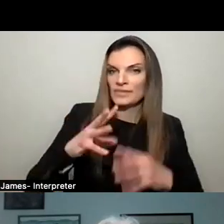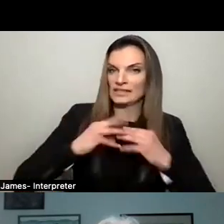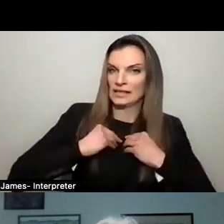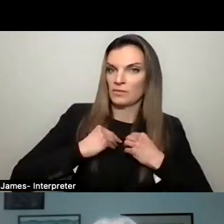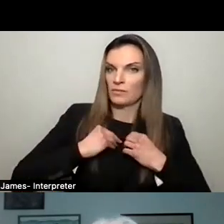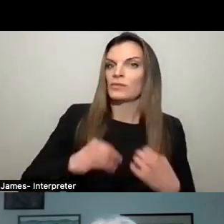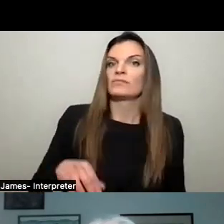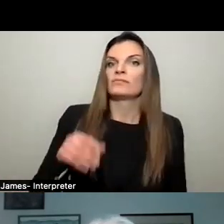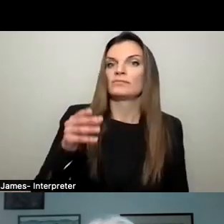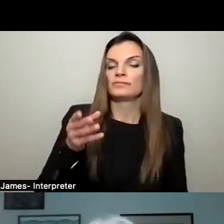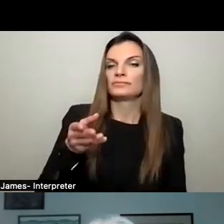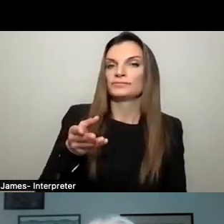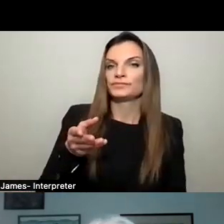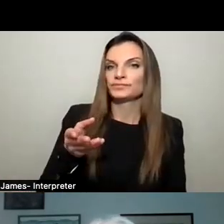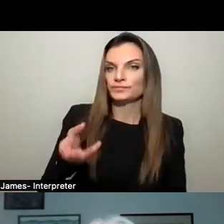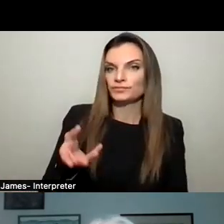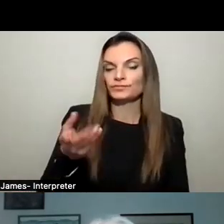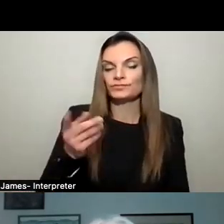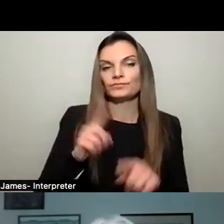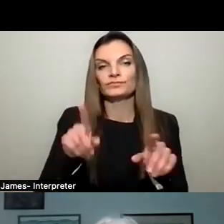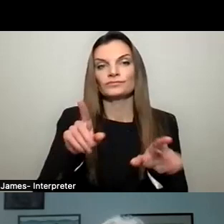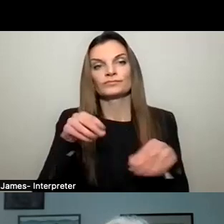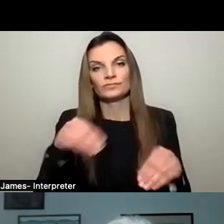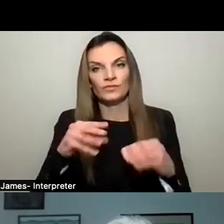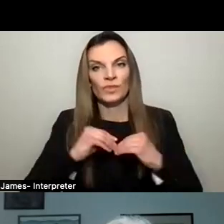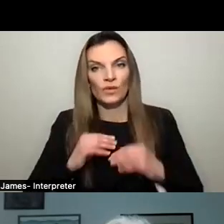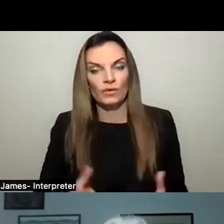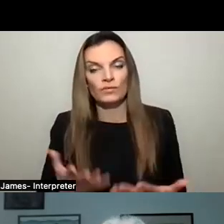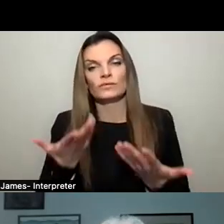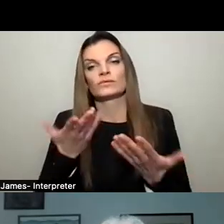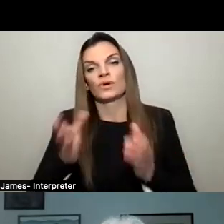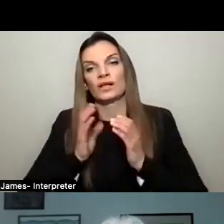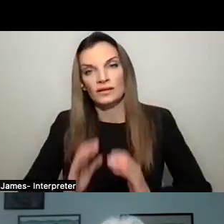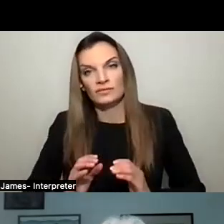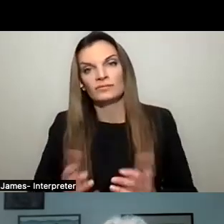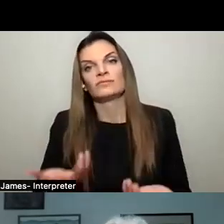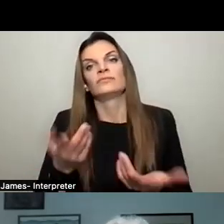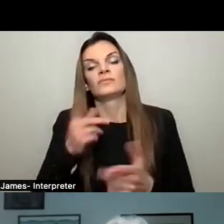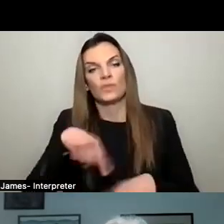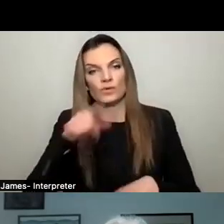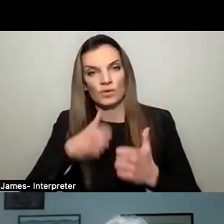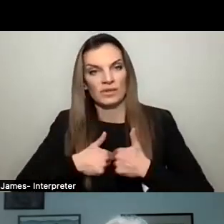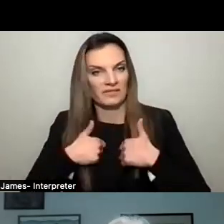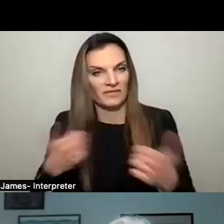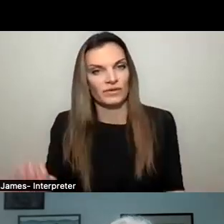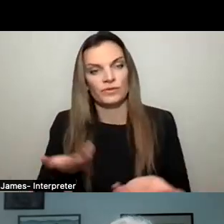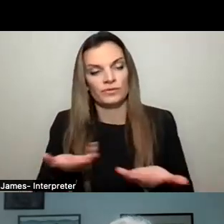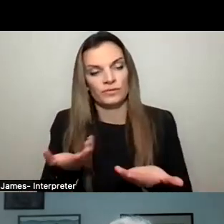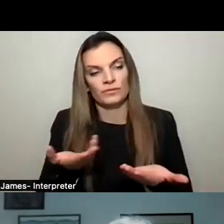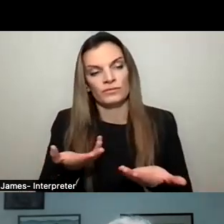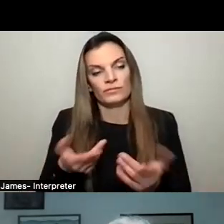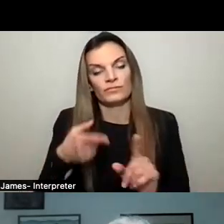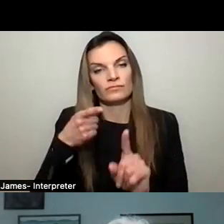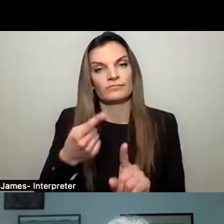certain, um, um, store owners or by their customers or by our own residents. Uh, and it,